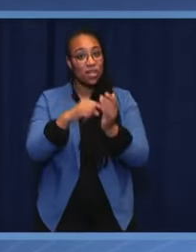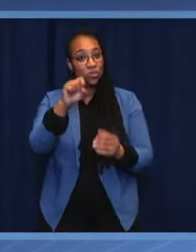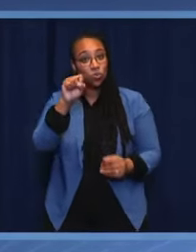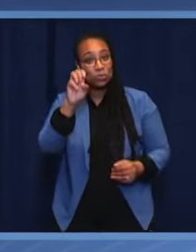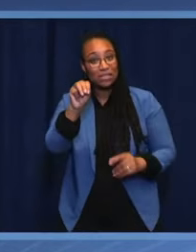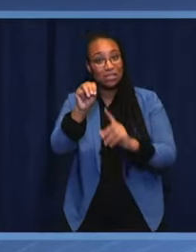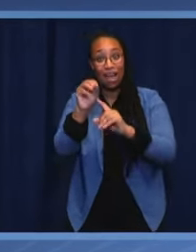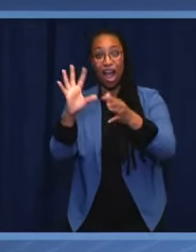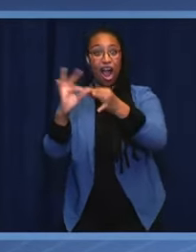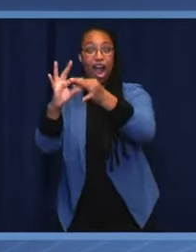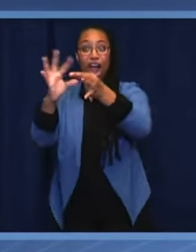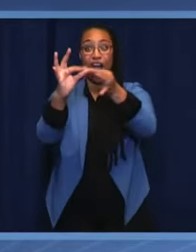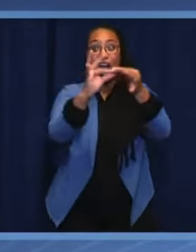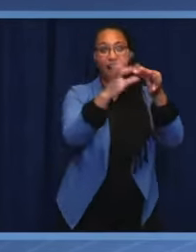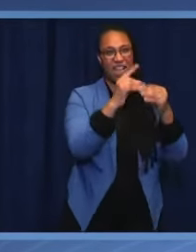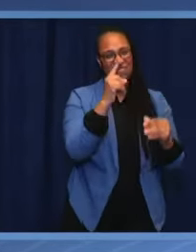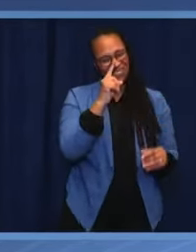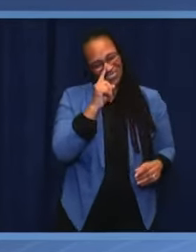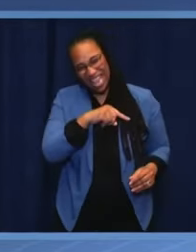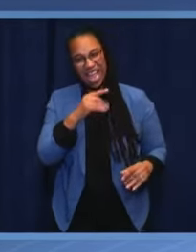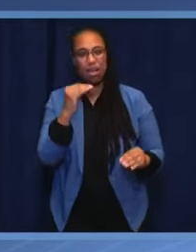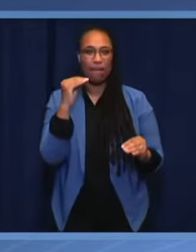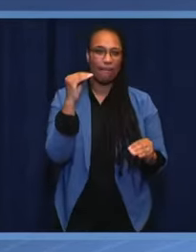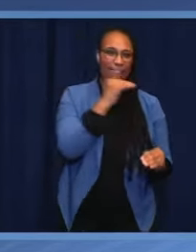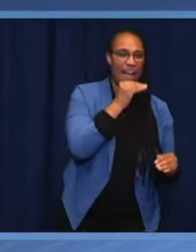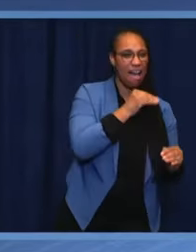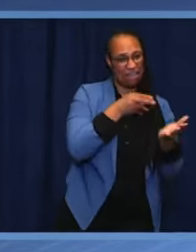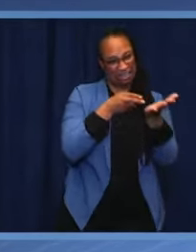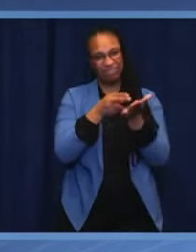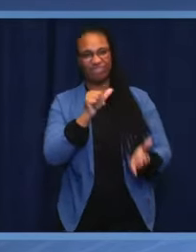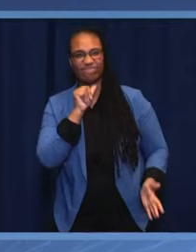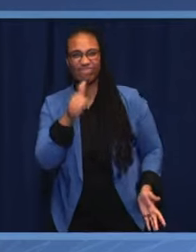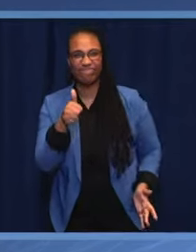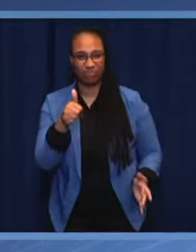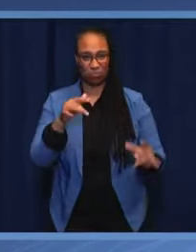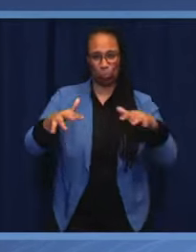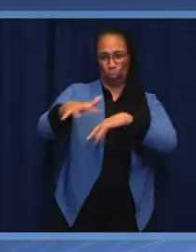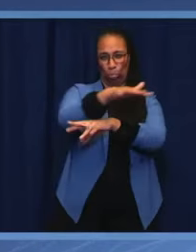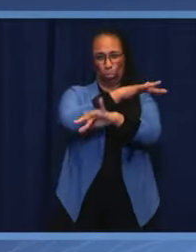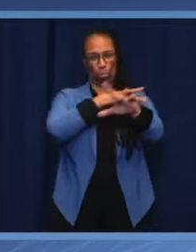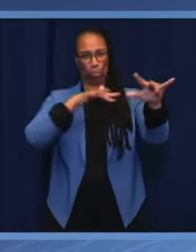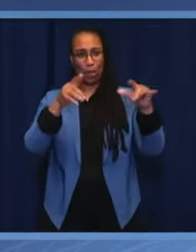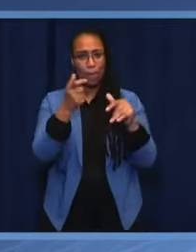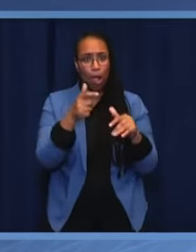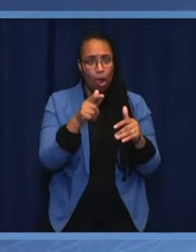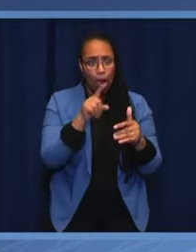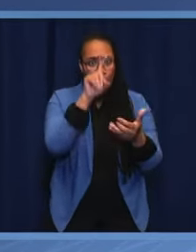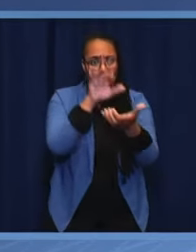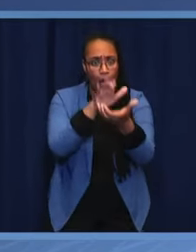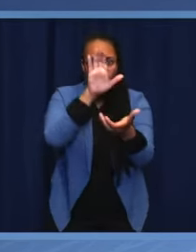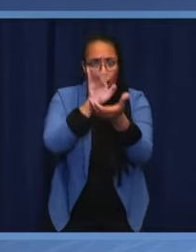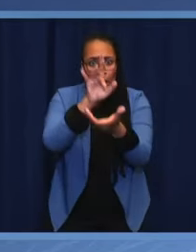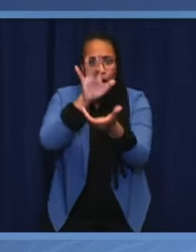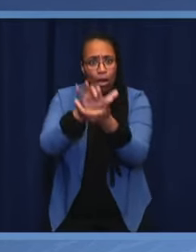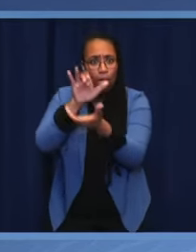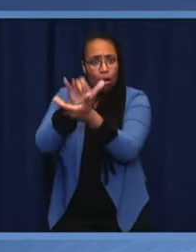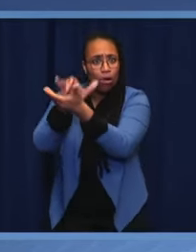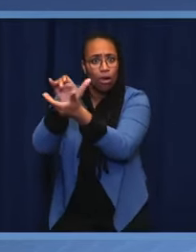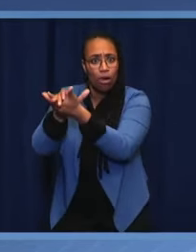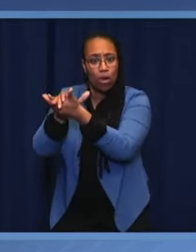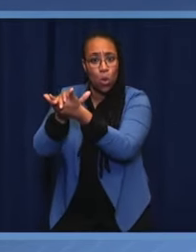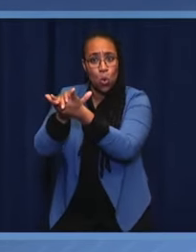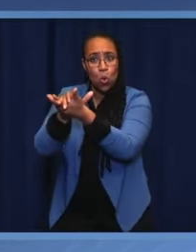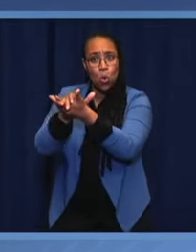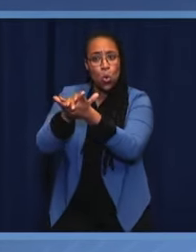news and hate speech against women, minorities and political opponents. Tech